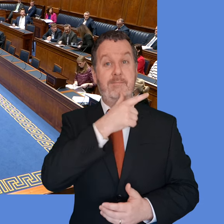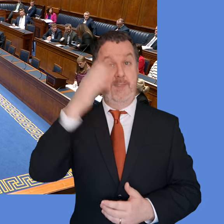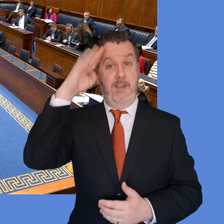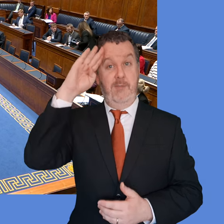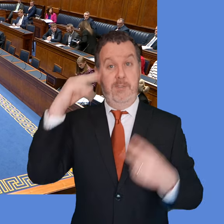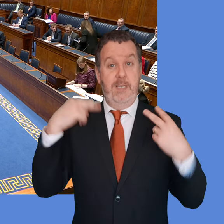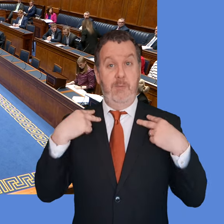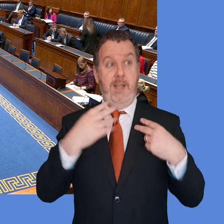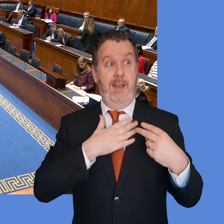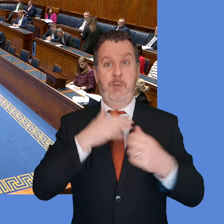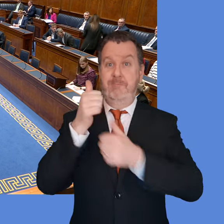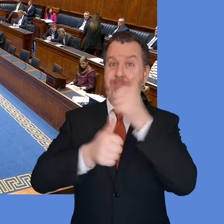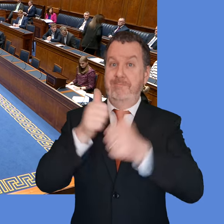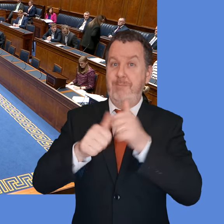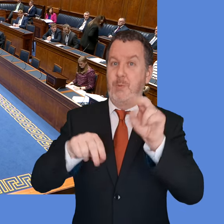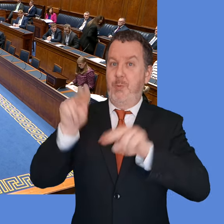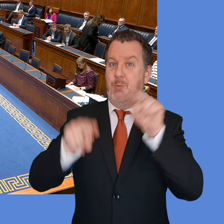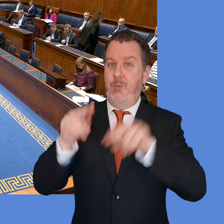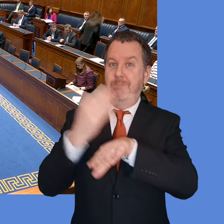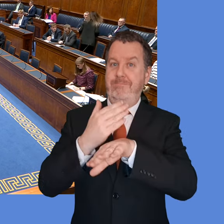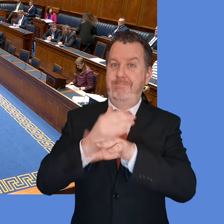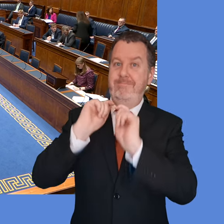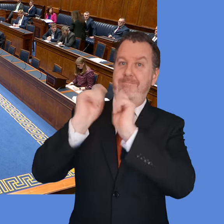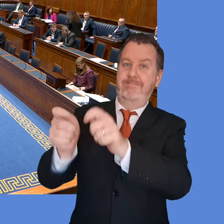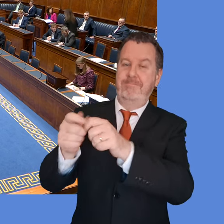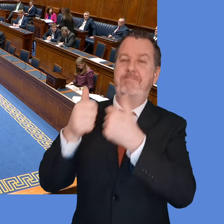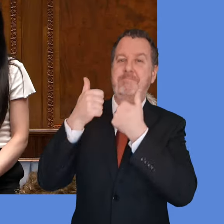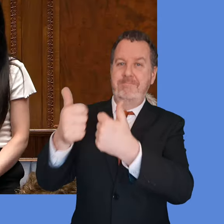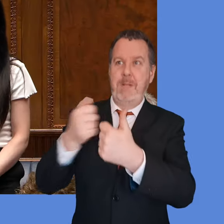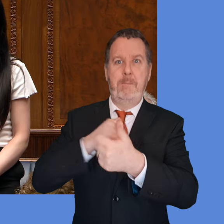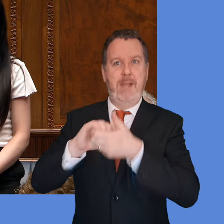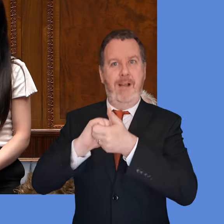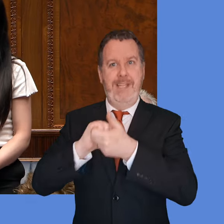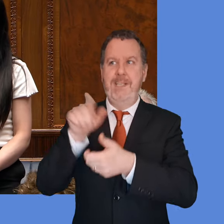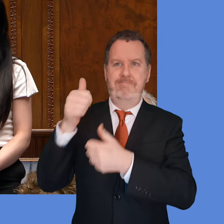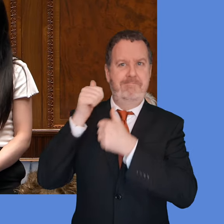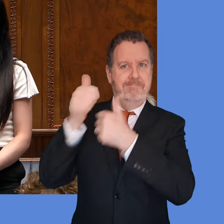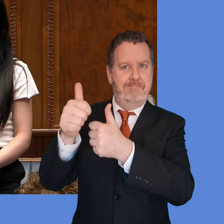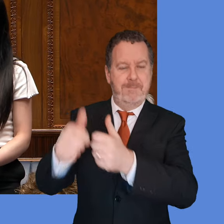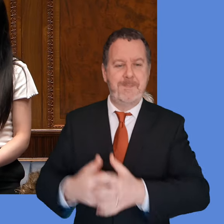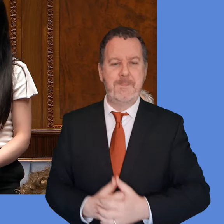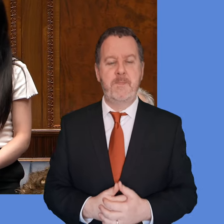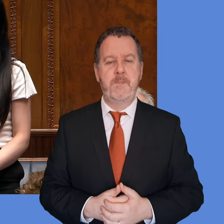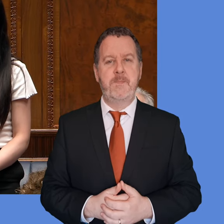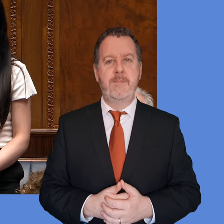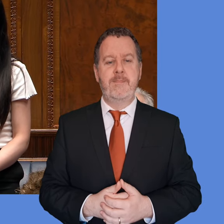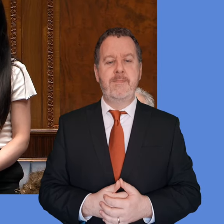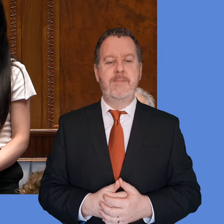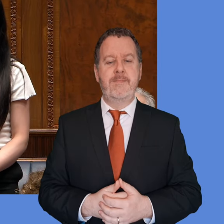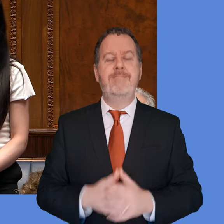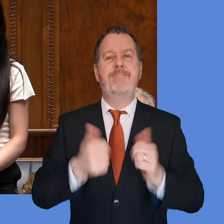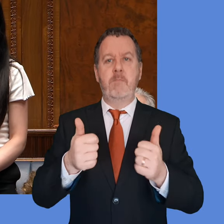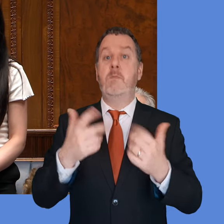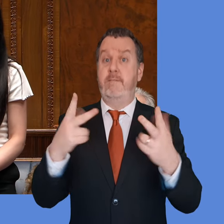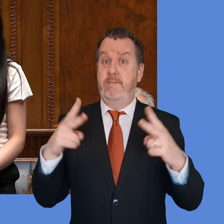Thanks, Mr Speaker. I just want to formally congratulate my colleague on her appointment. Minister, violence against women and